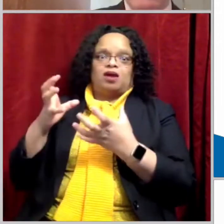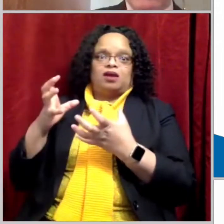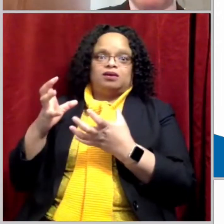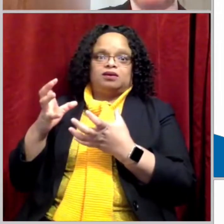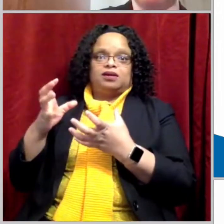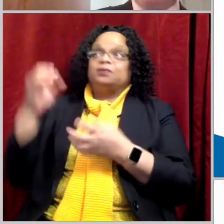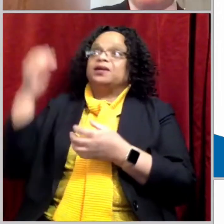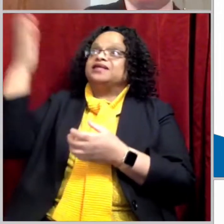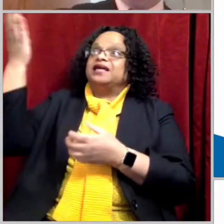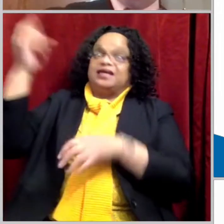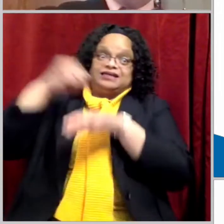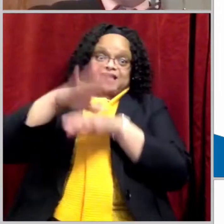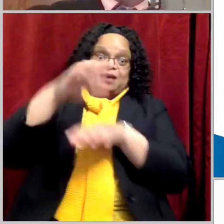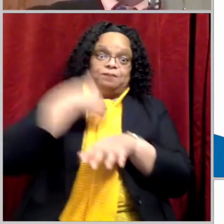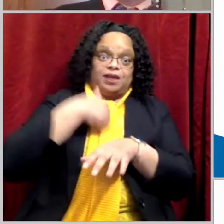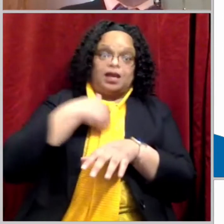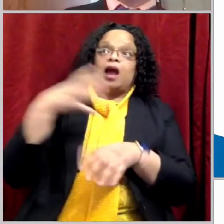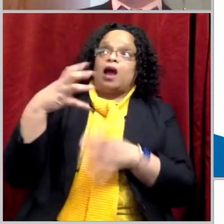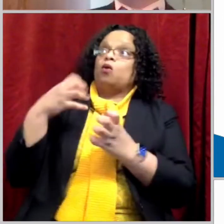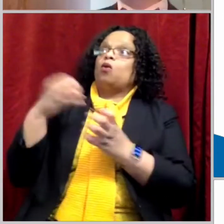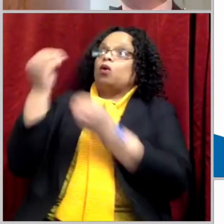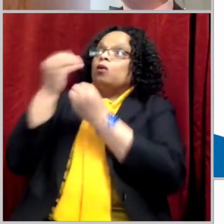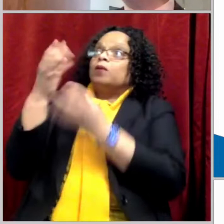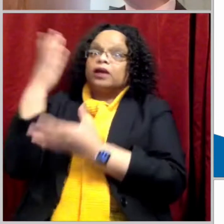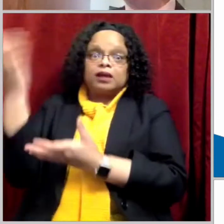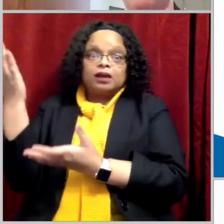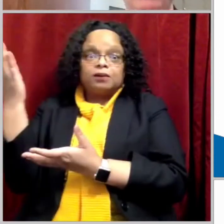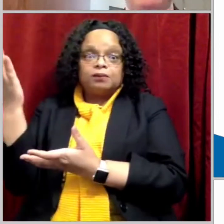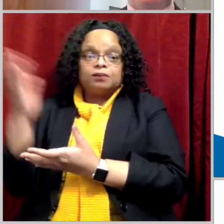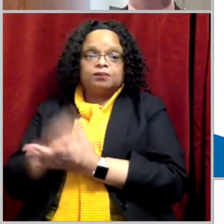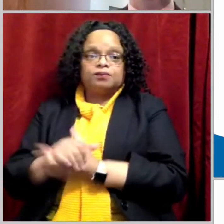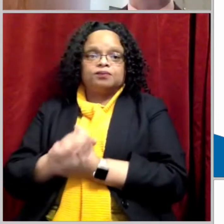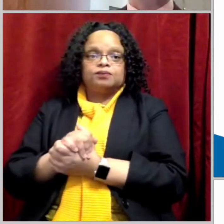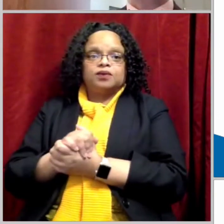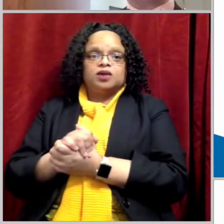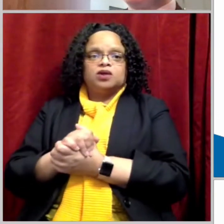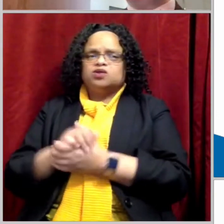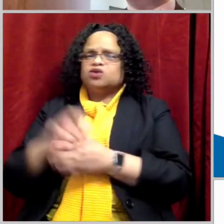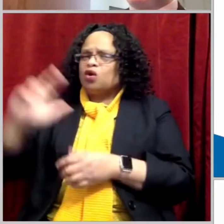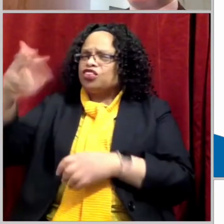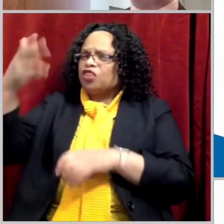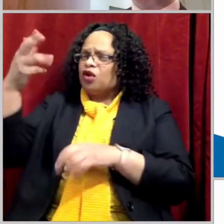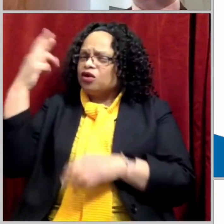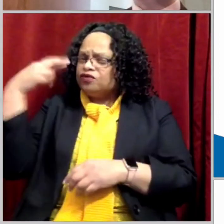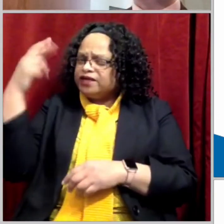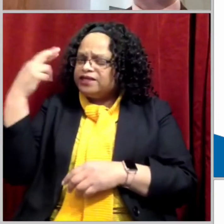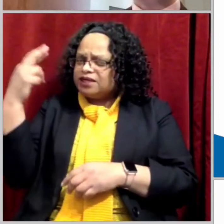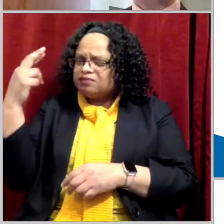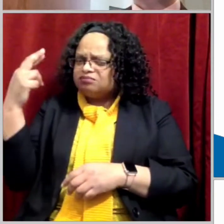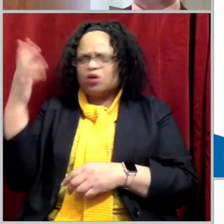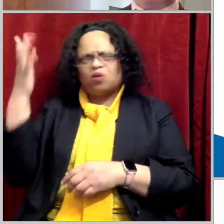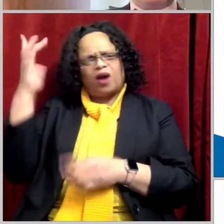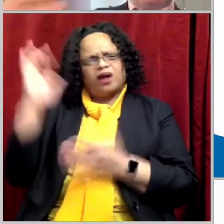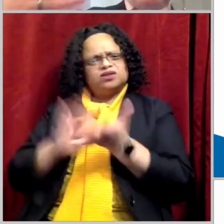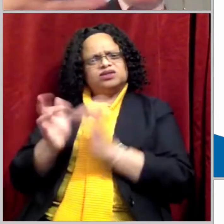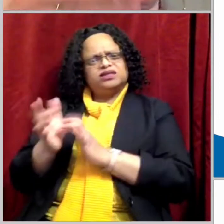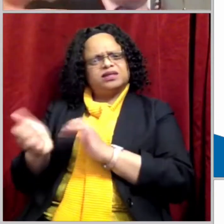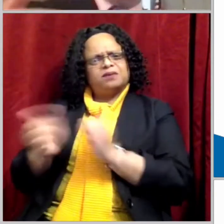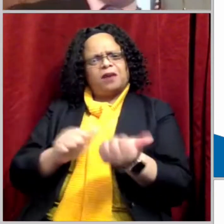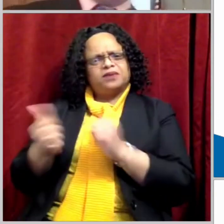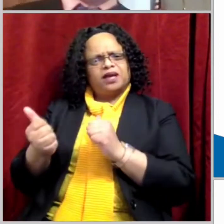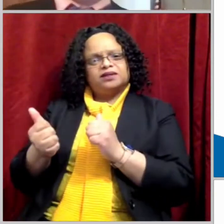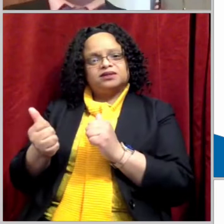that is the father. So the threefold reason of why was Jesus baptized, we can